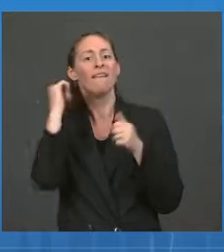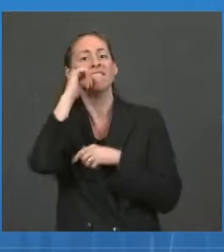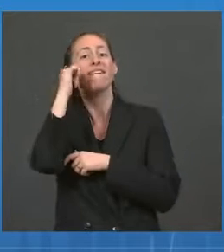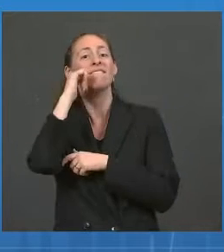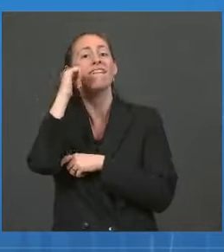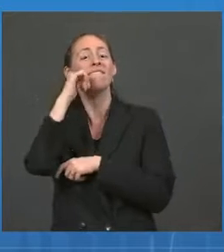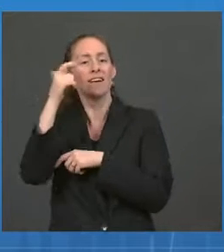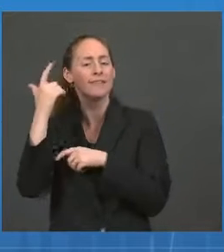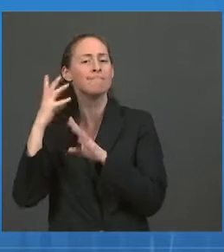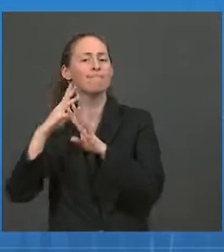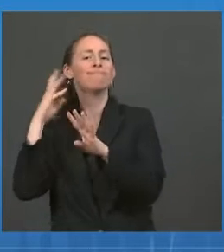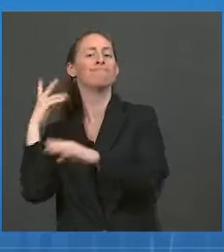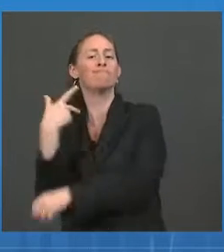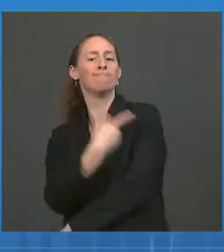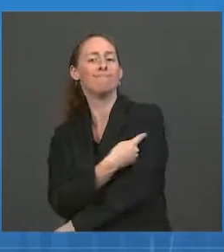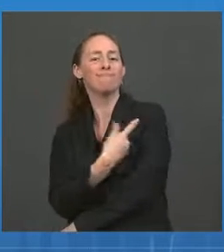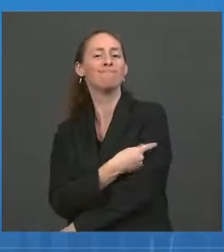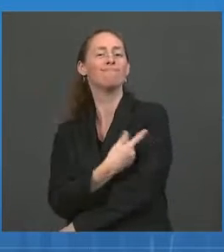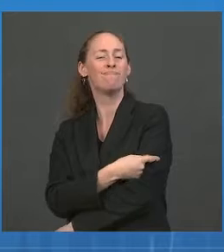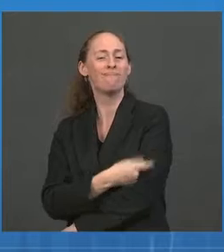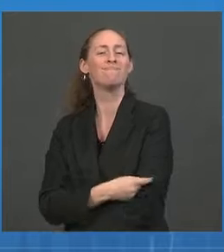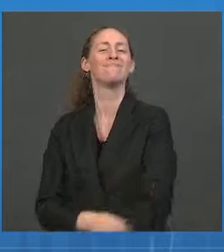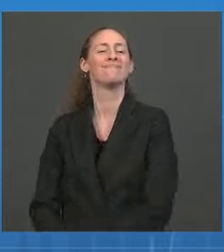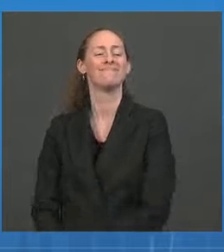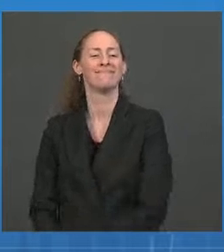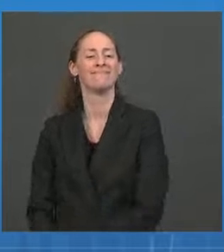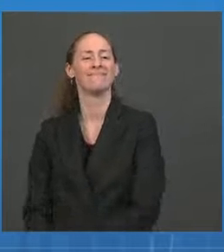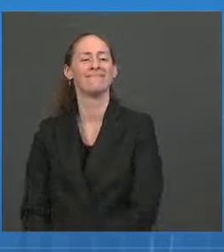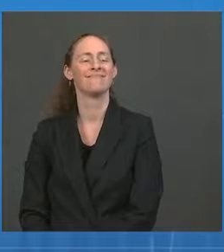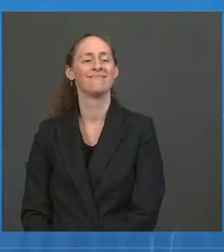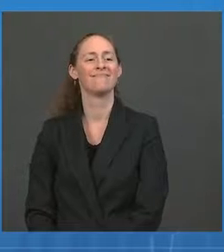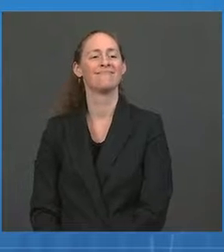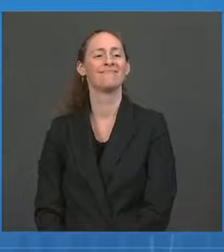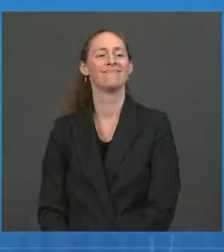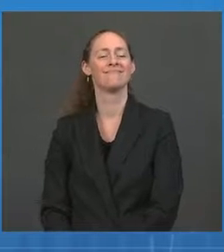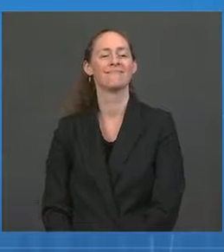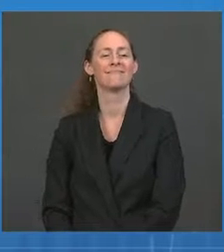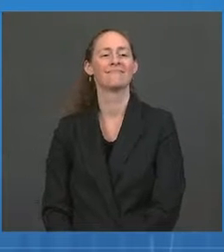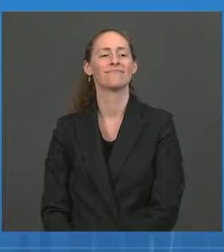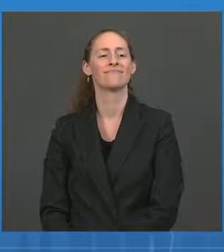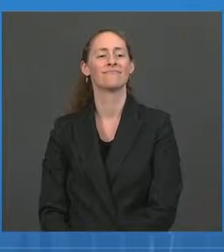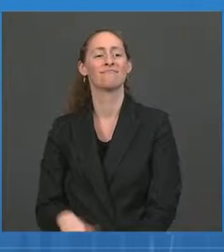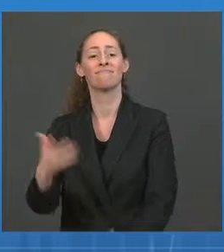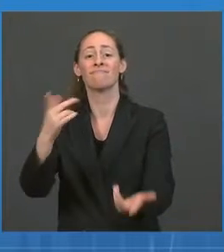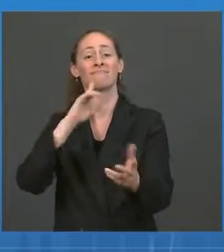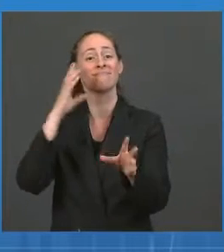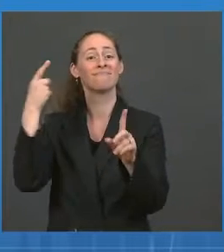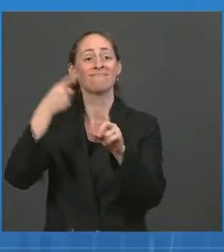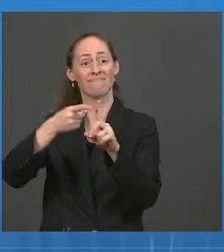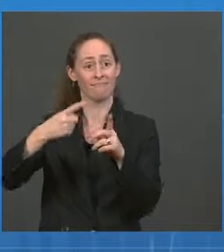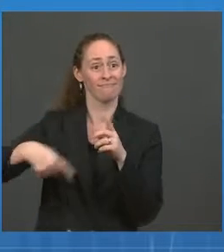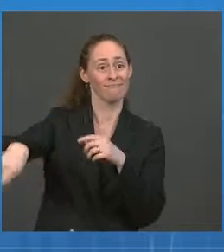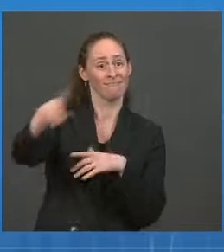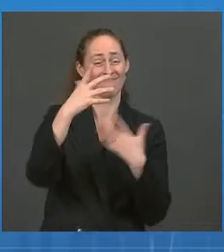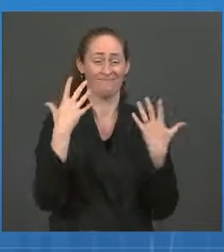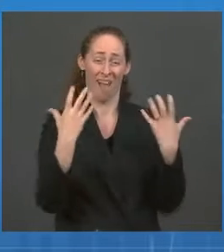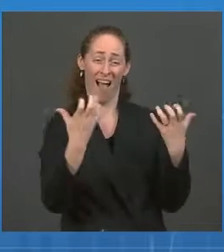Vaccination requirements are not only our path out of the pandemic, but they also accelerate our economic recovery.